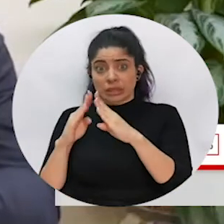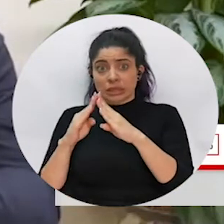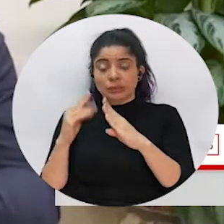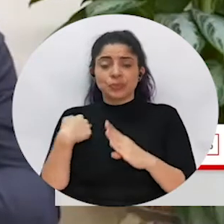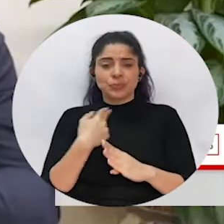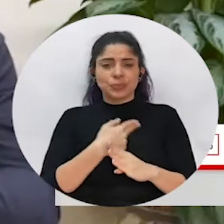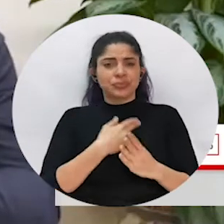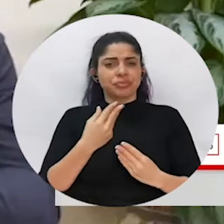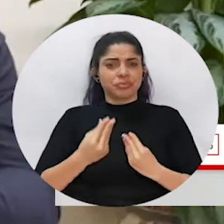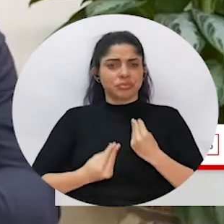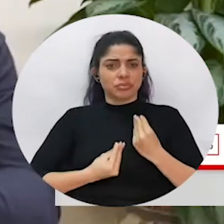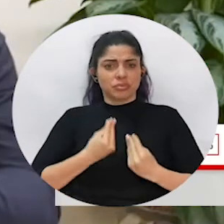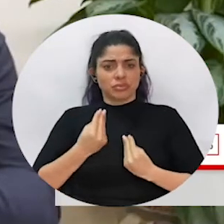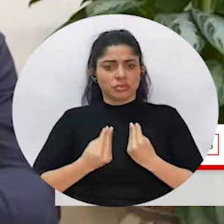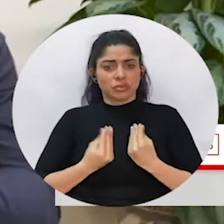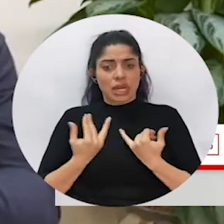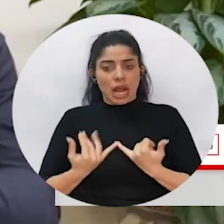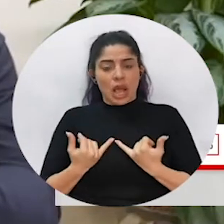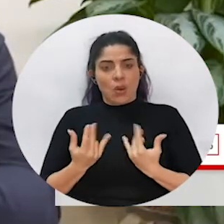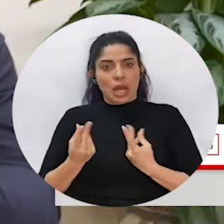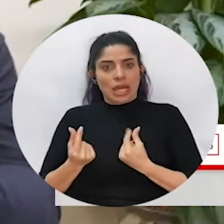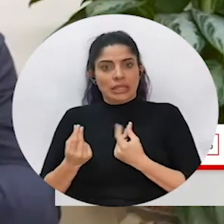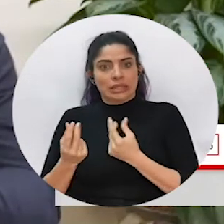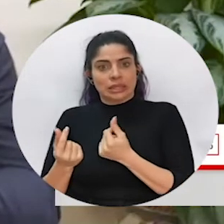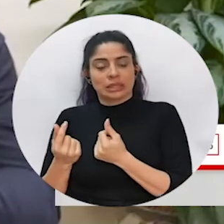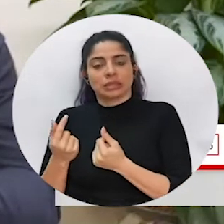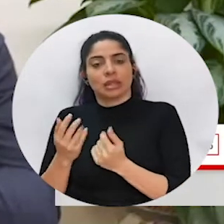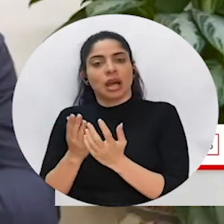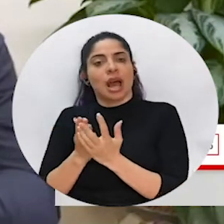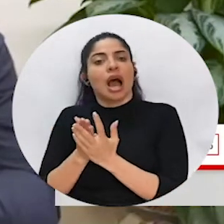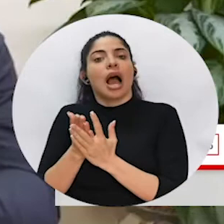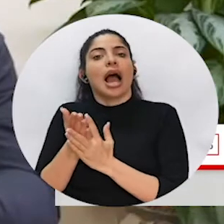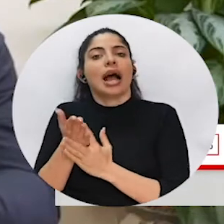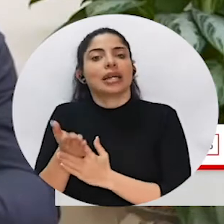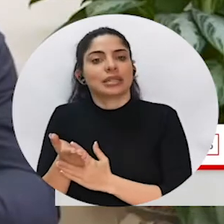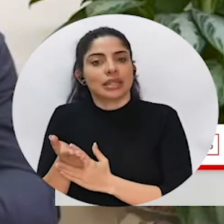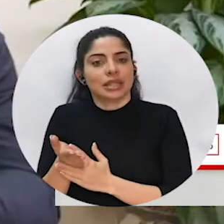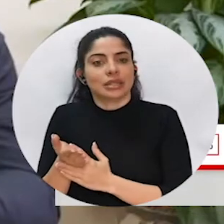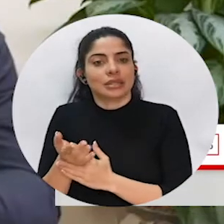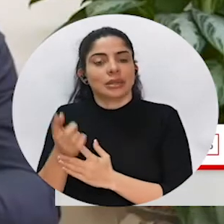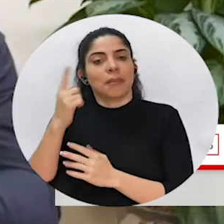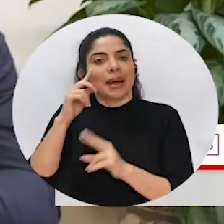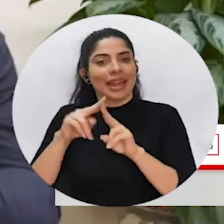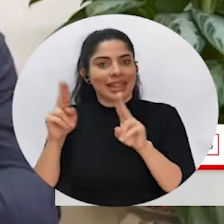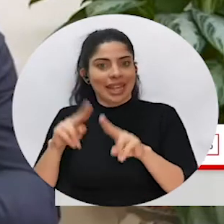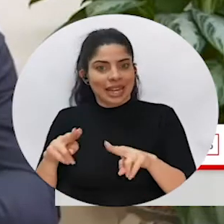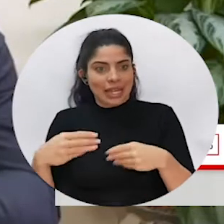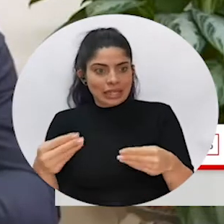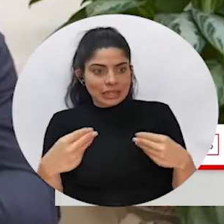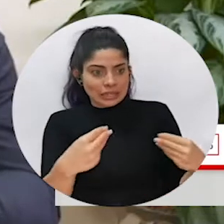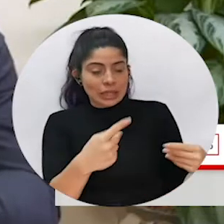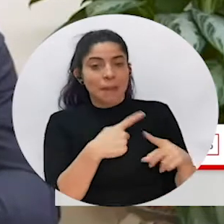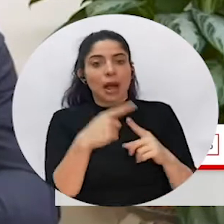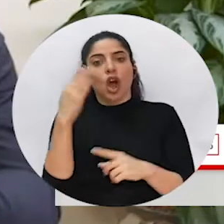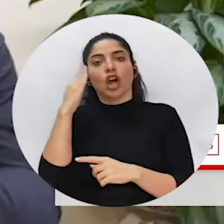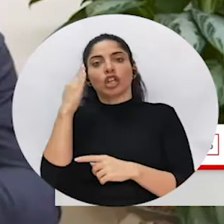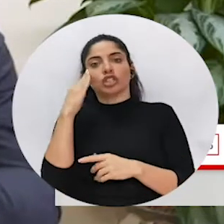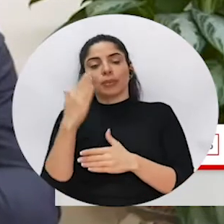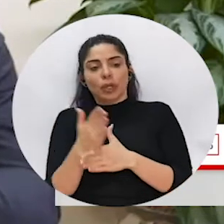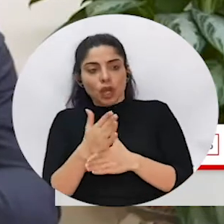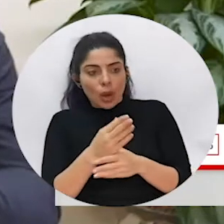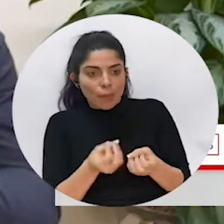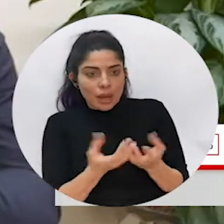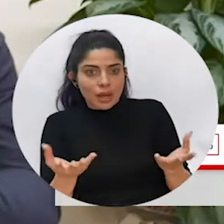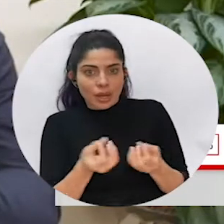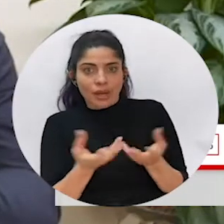homes, we are accelerating the access to the internet and to